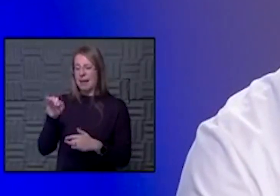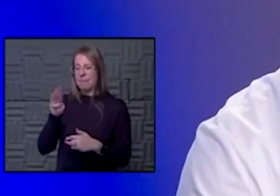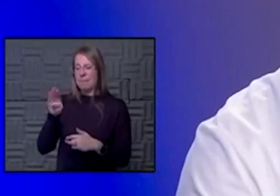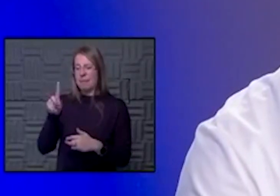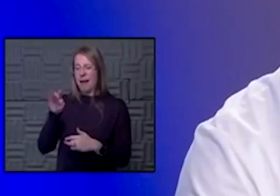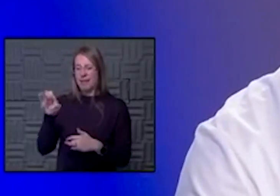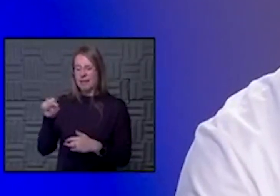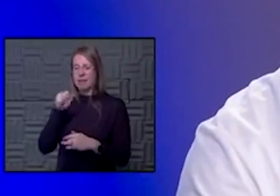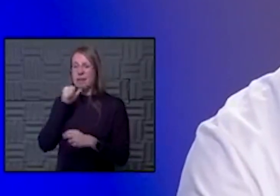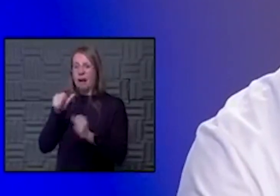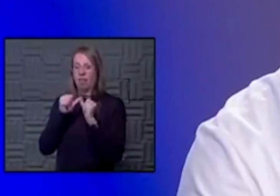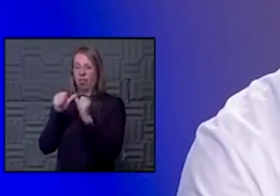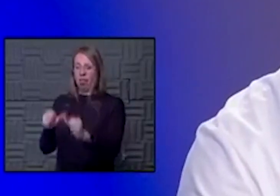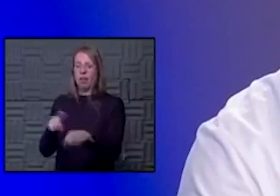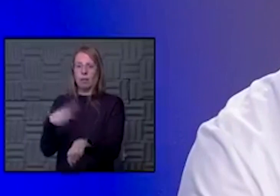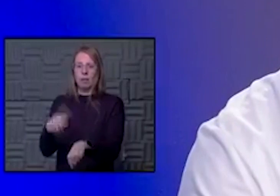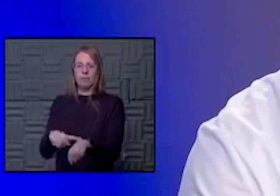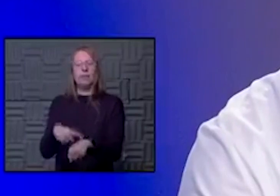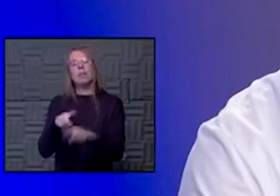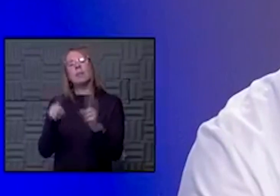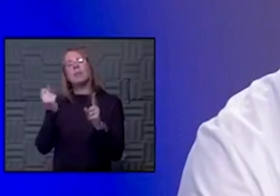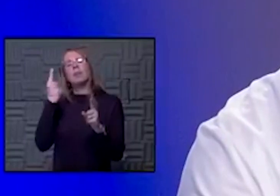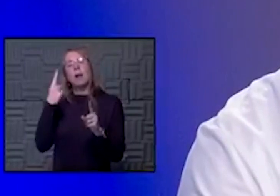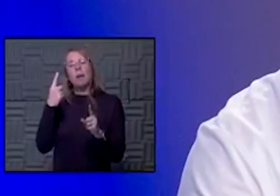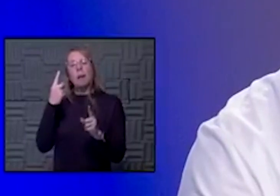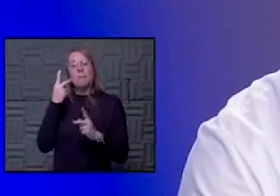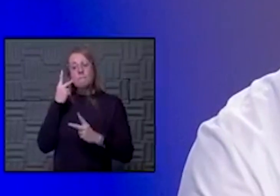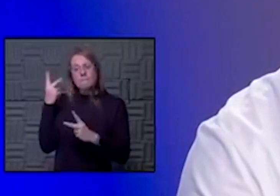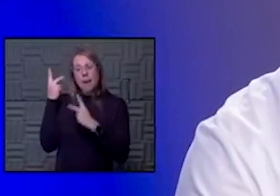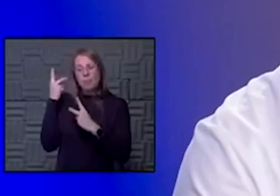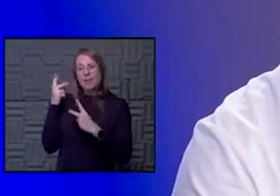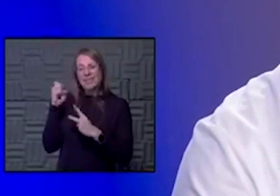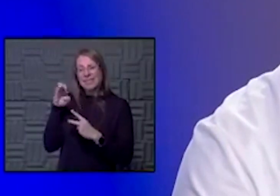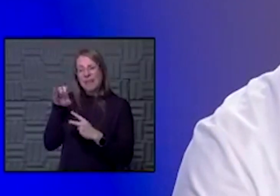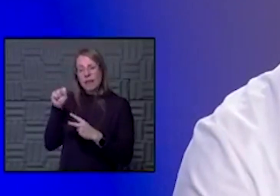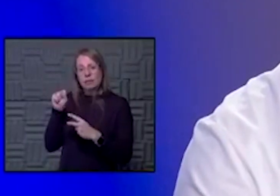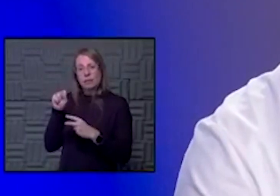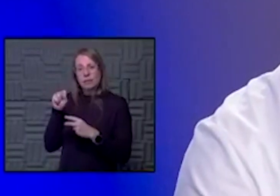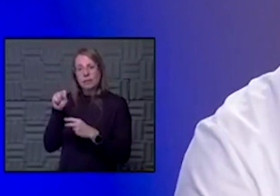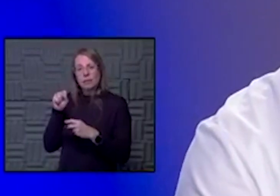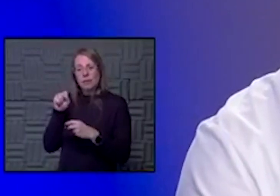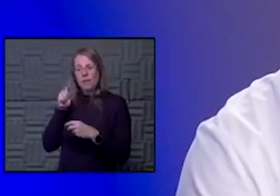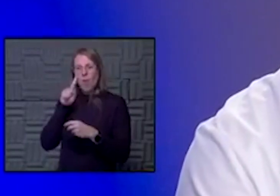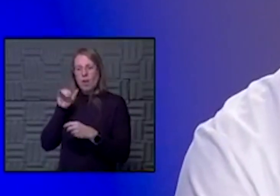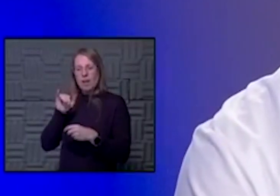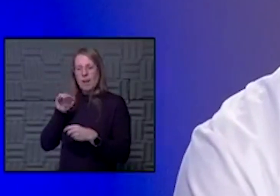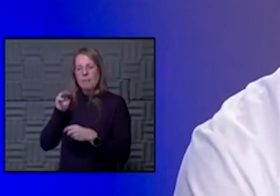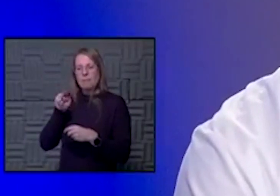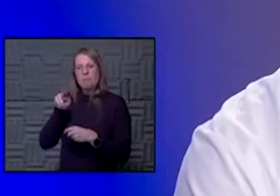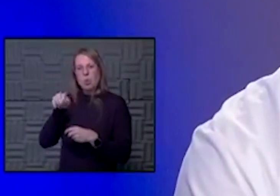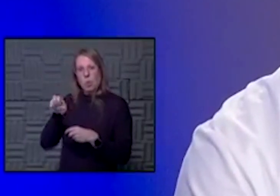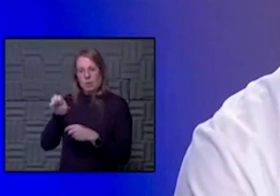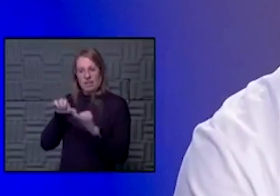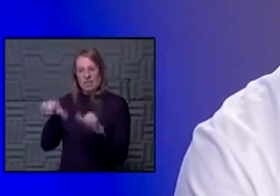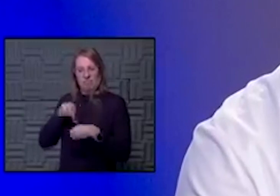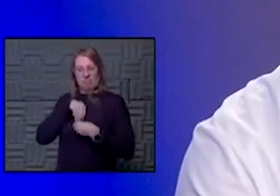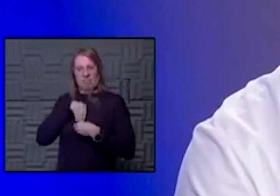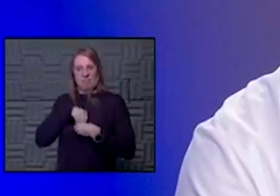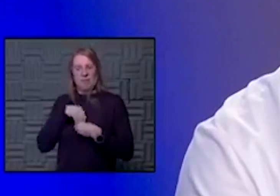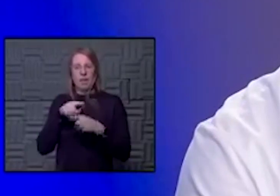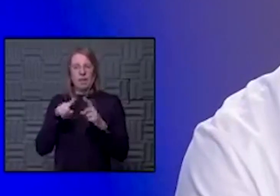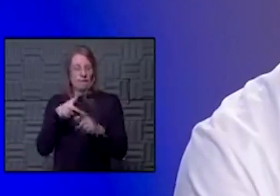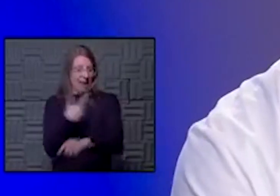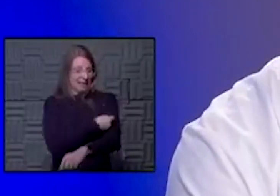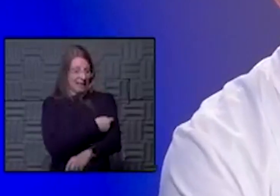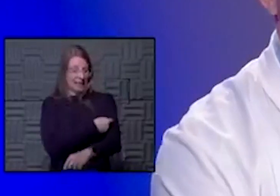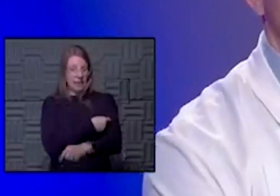last as long. Now, again, that doesn't take into account the memory cells of the immune system, but you're still going to have a recommendation to get the vaccine. We just don't exactly